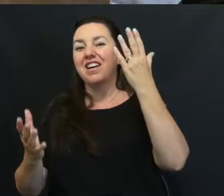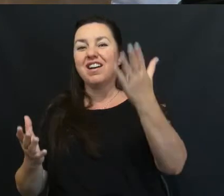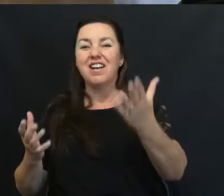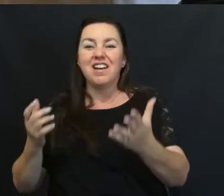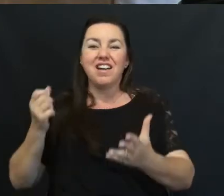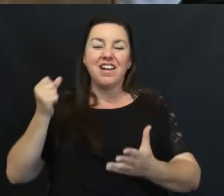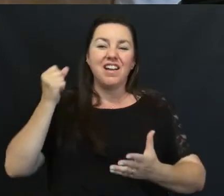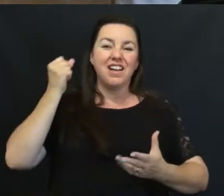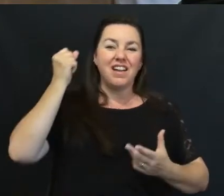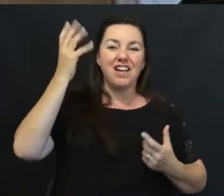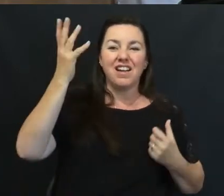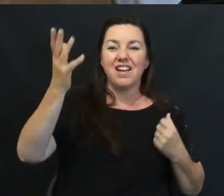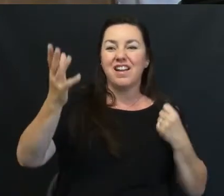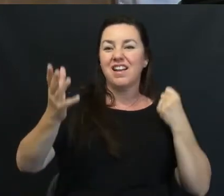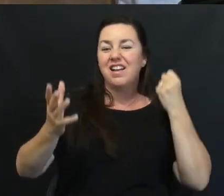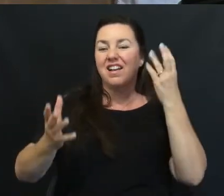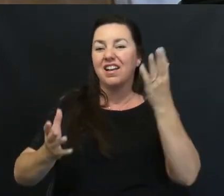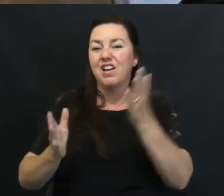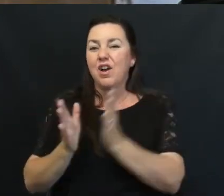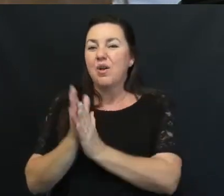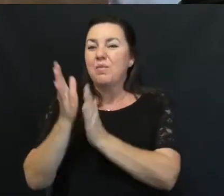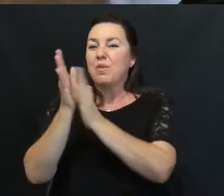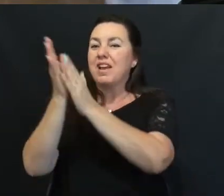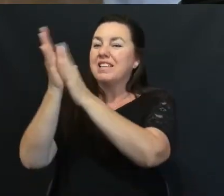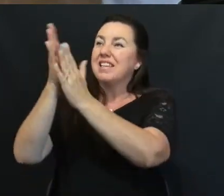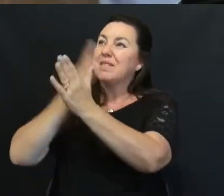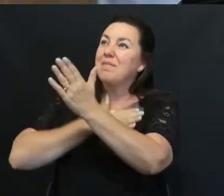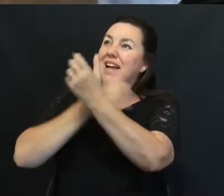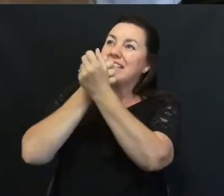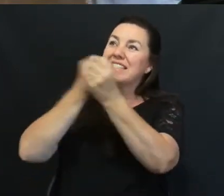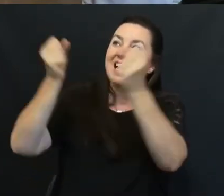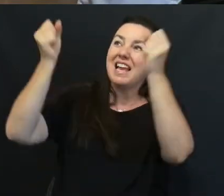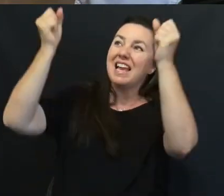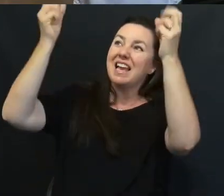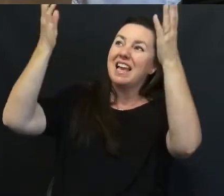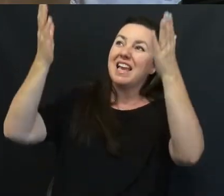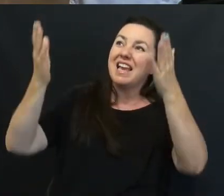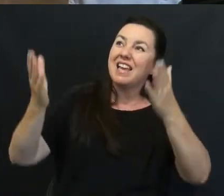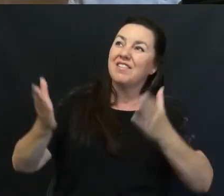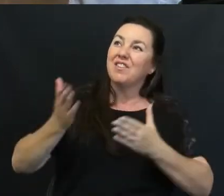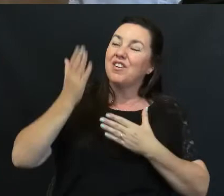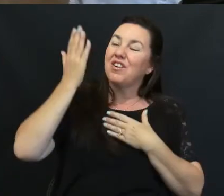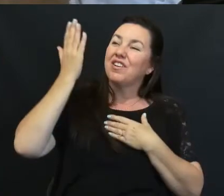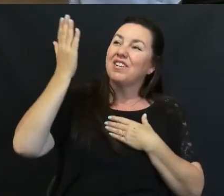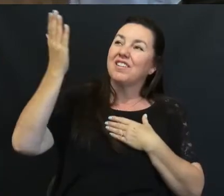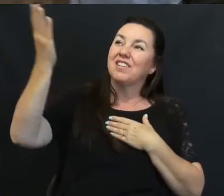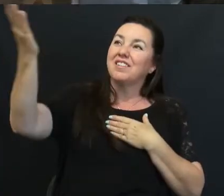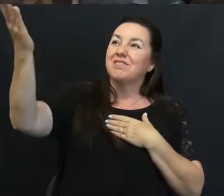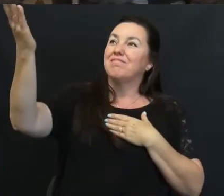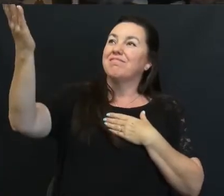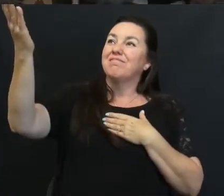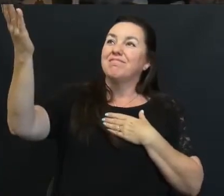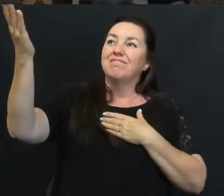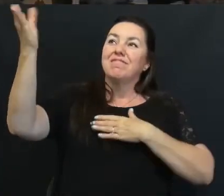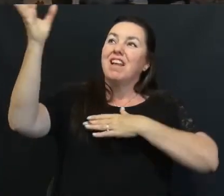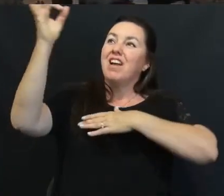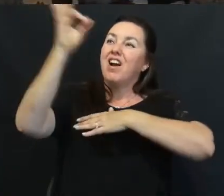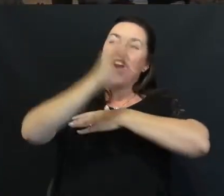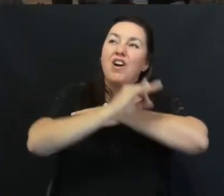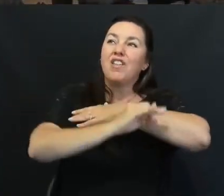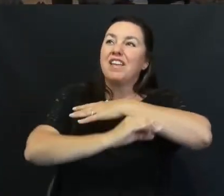my song Praising my Savior Praising